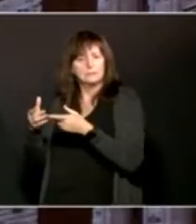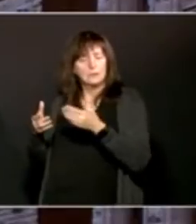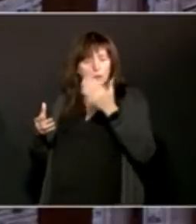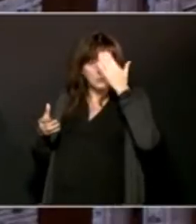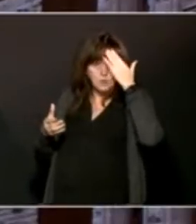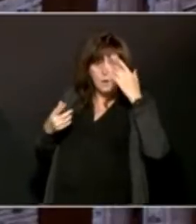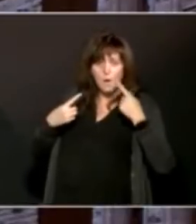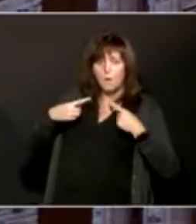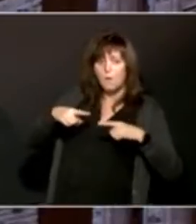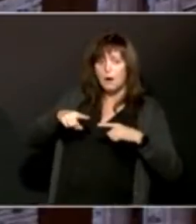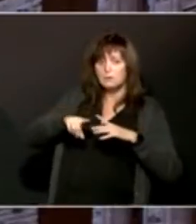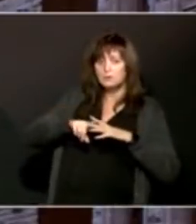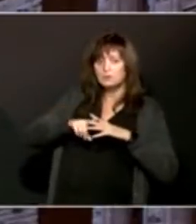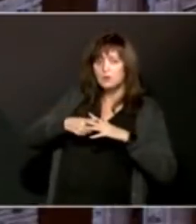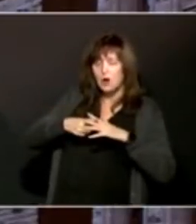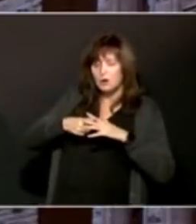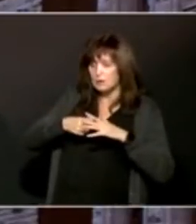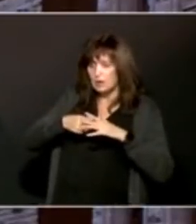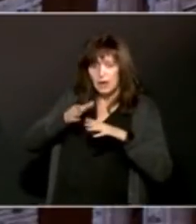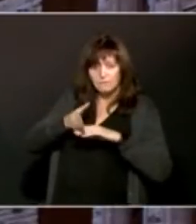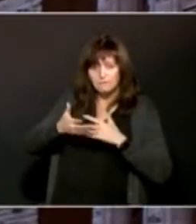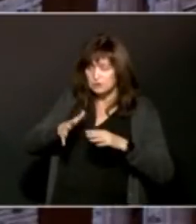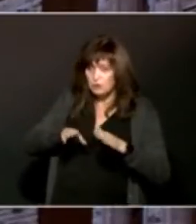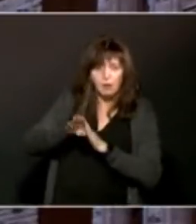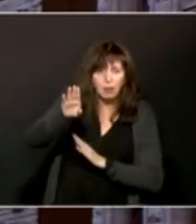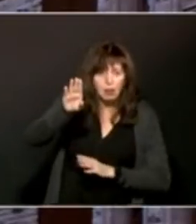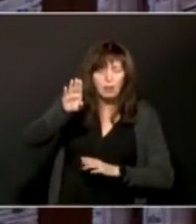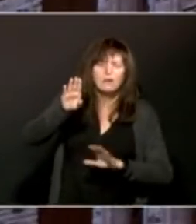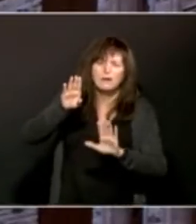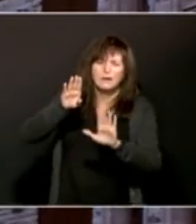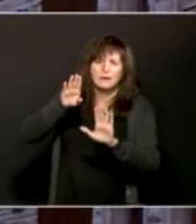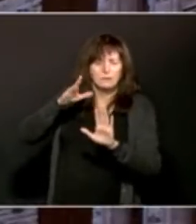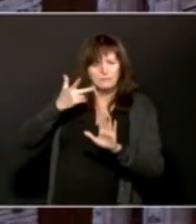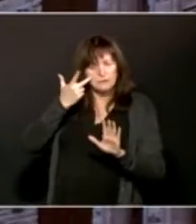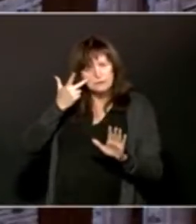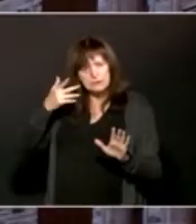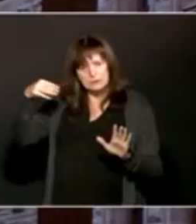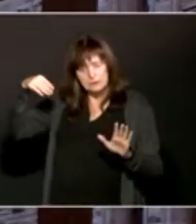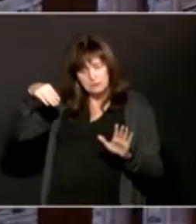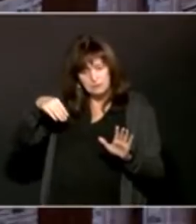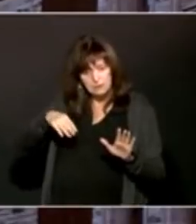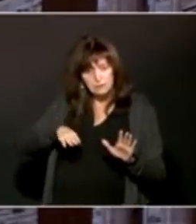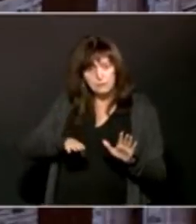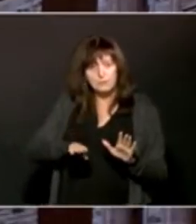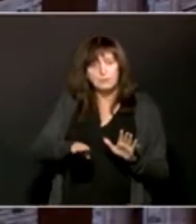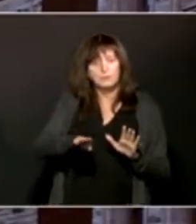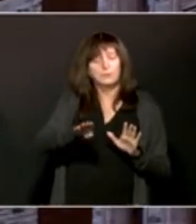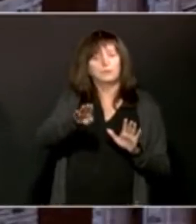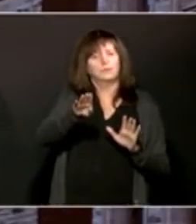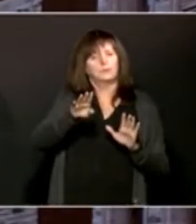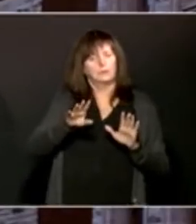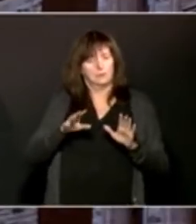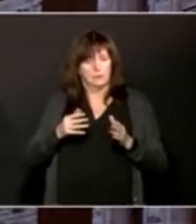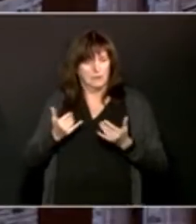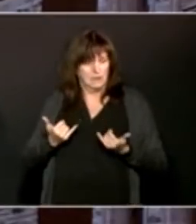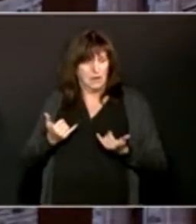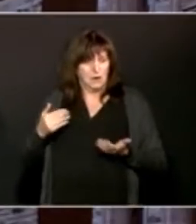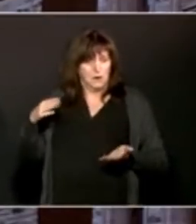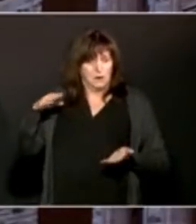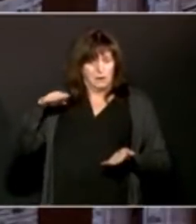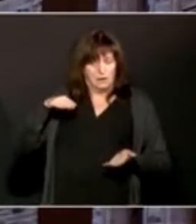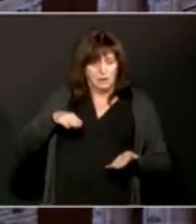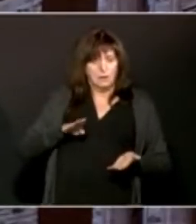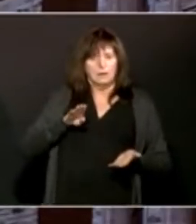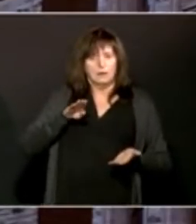there. We have to see we're in this dip and coming up. Is it a slight undulation? Is it a large wave? Is it a moderate wave?